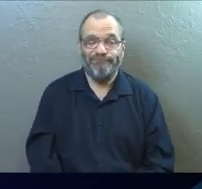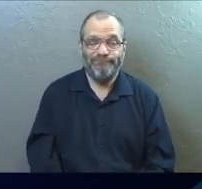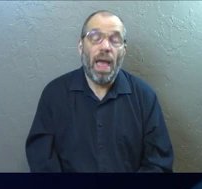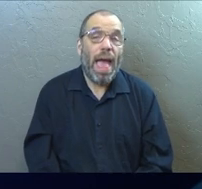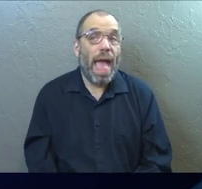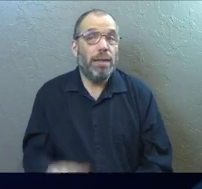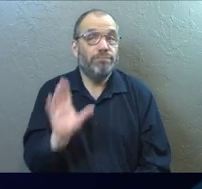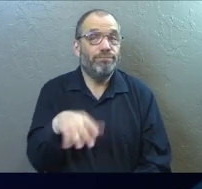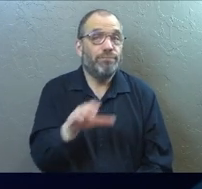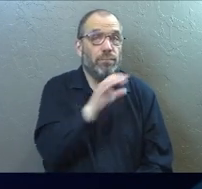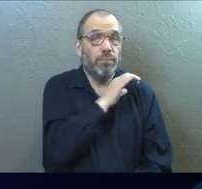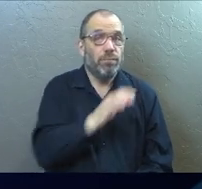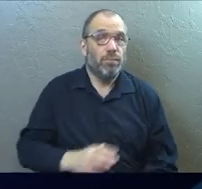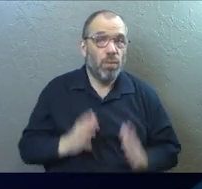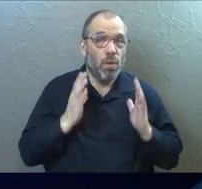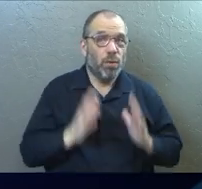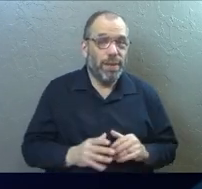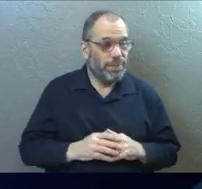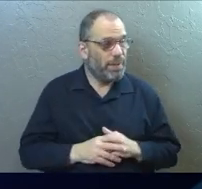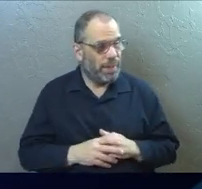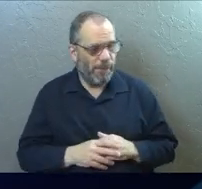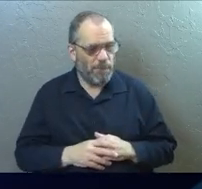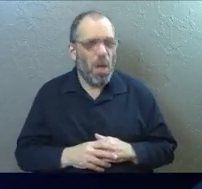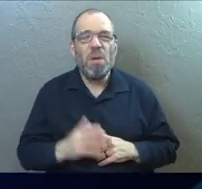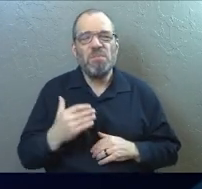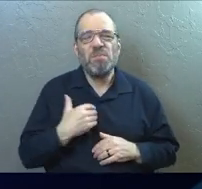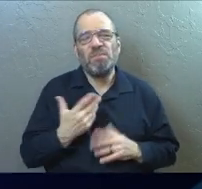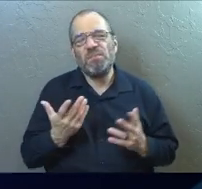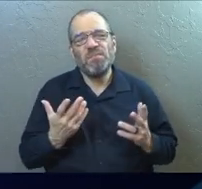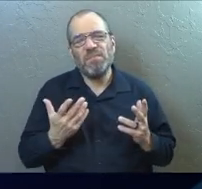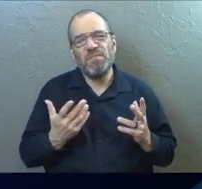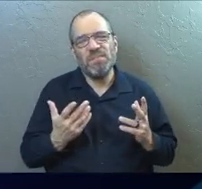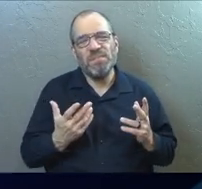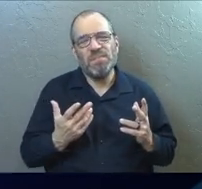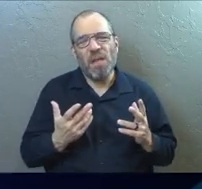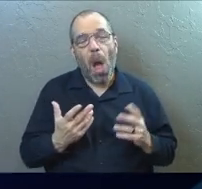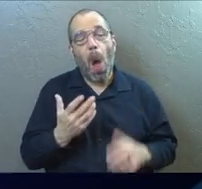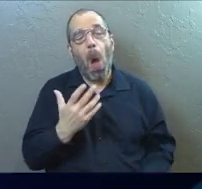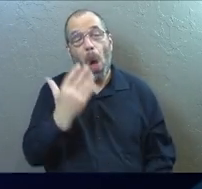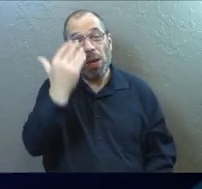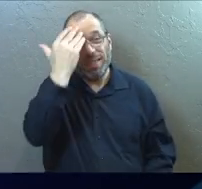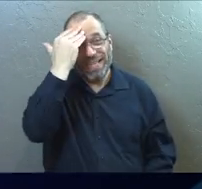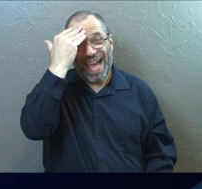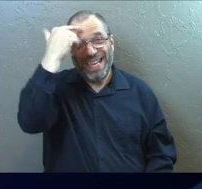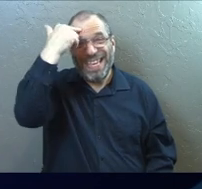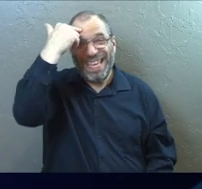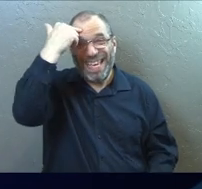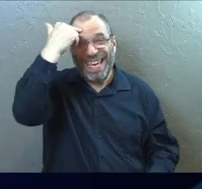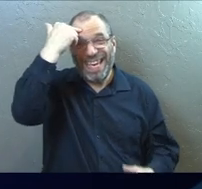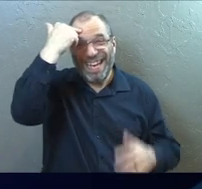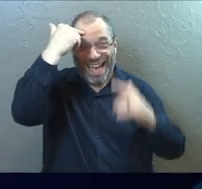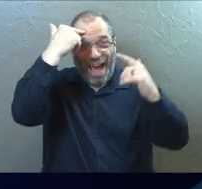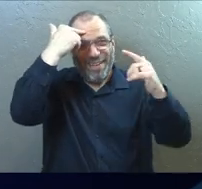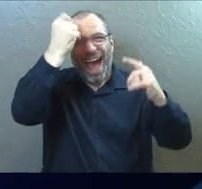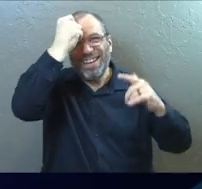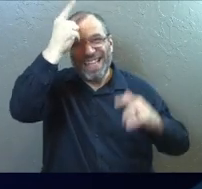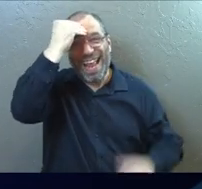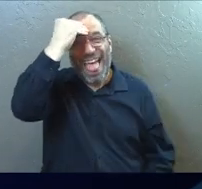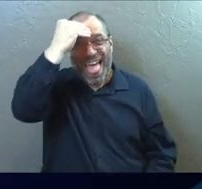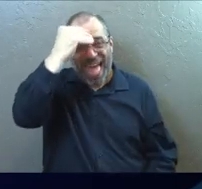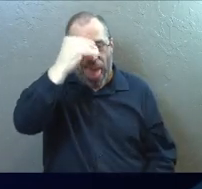And as Christians, we have this way sometimes where we know something makes a whole lot of sense up here, but it's never moved down to our heart.